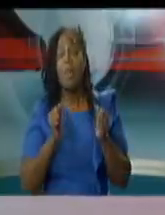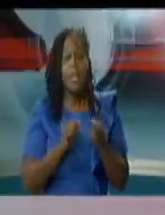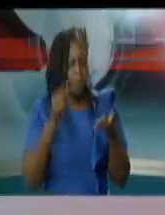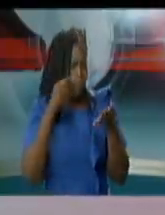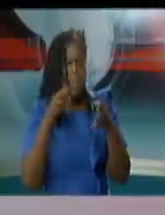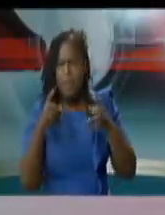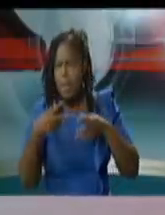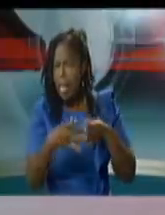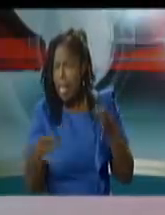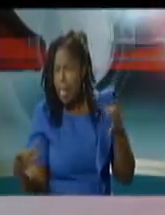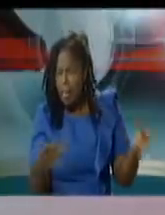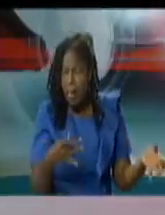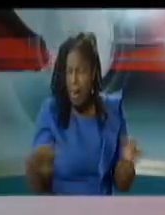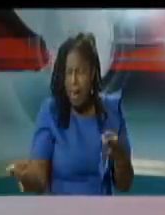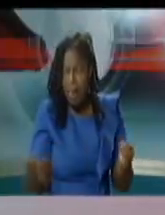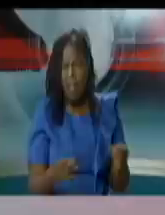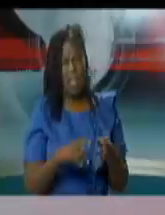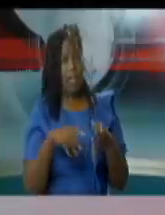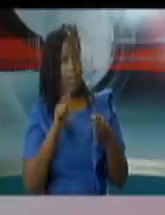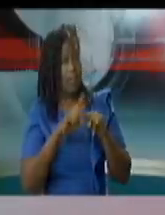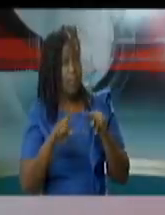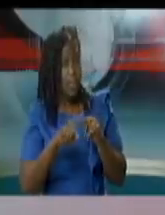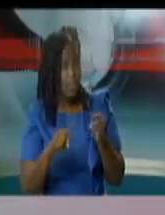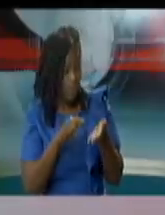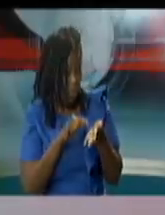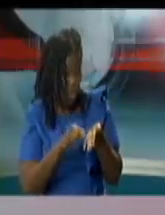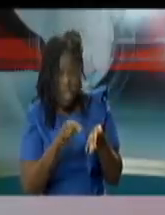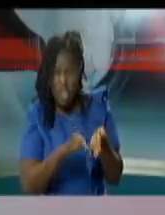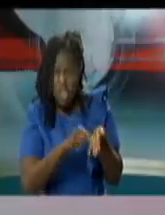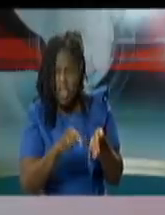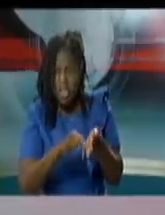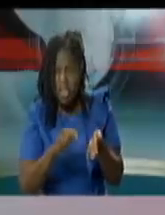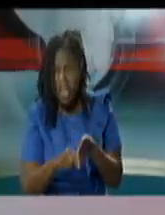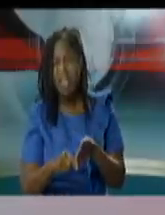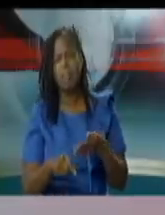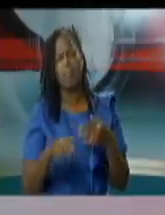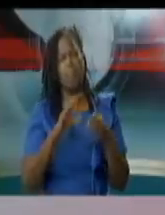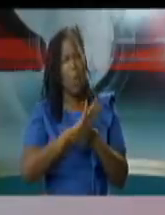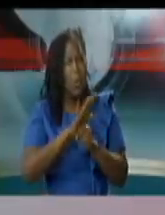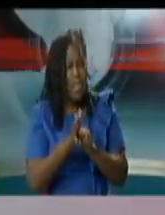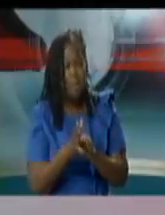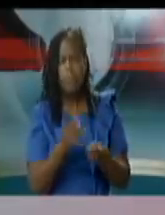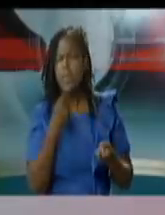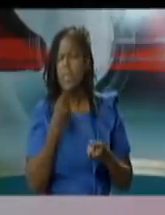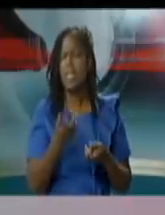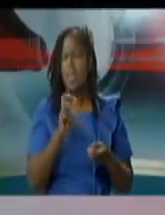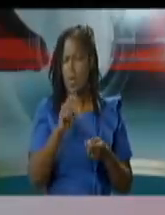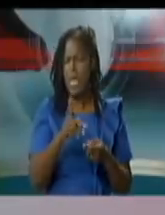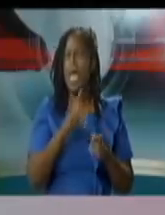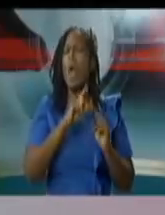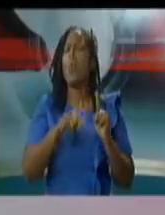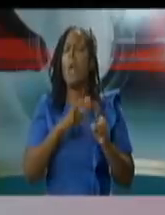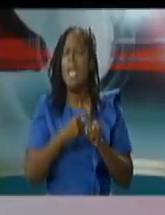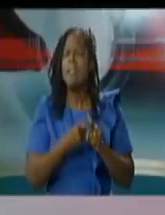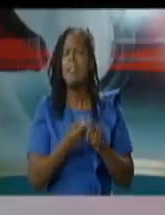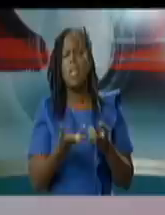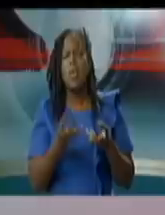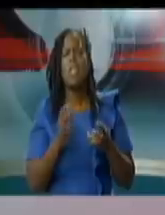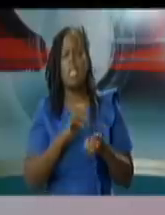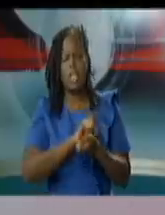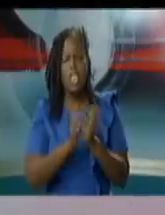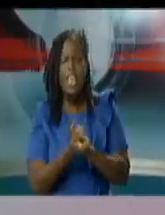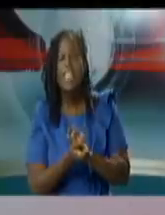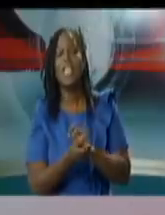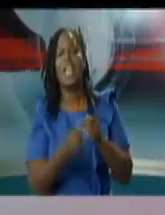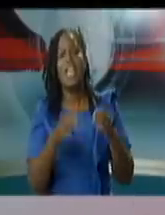um complete this contact tracing for since then and when might we have an updated graphic that that's one question